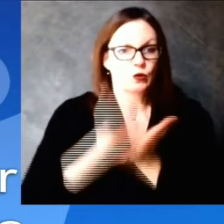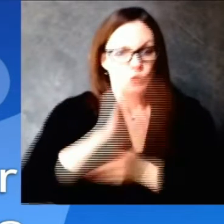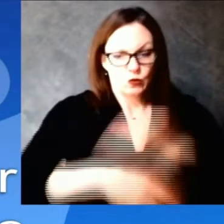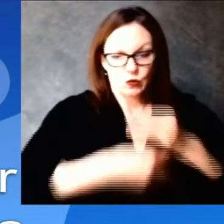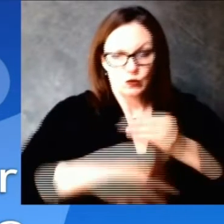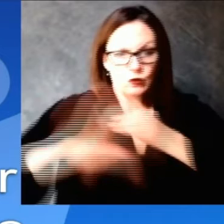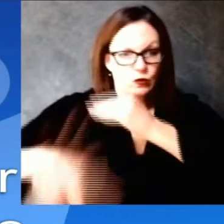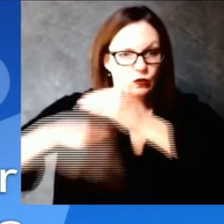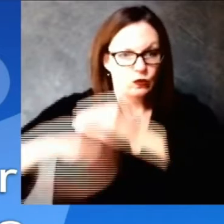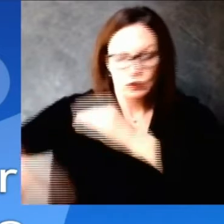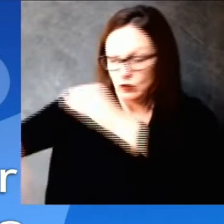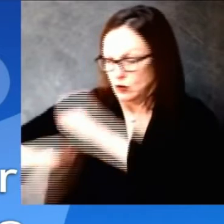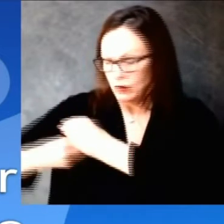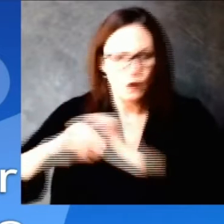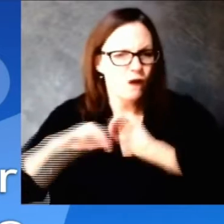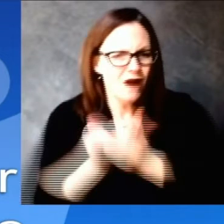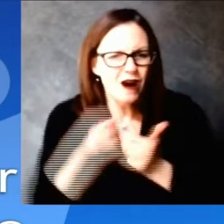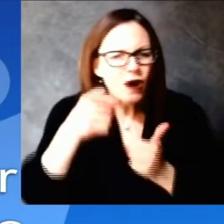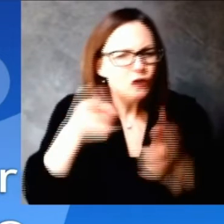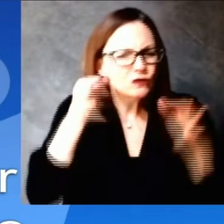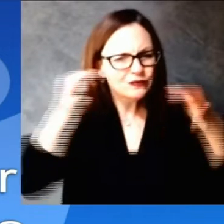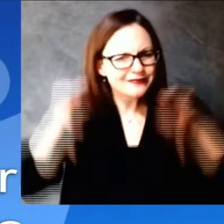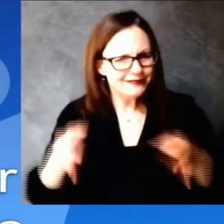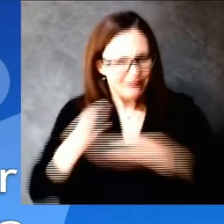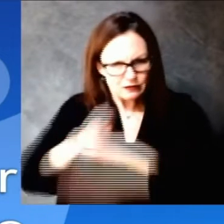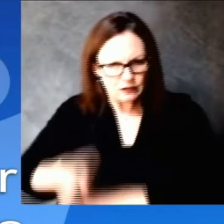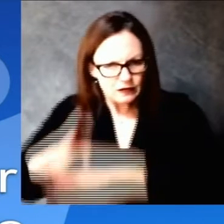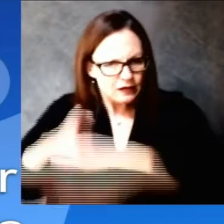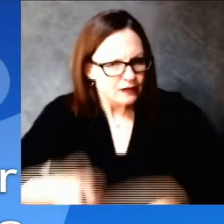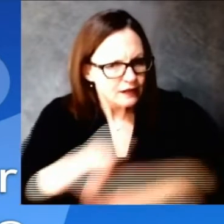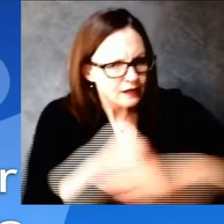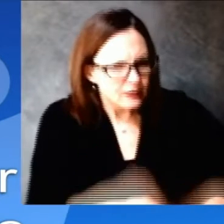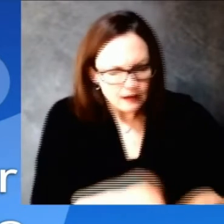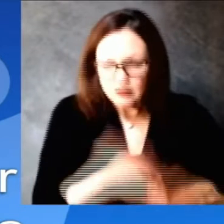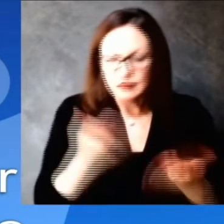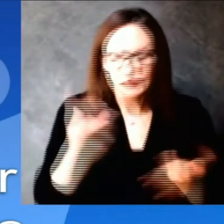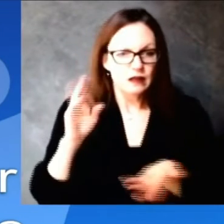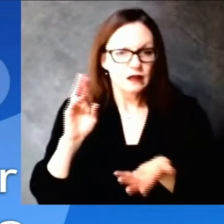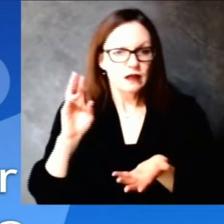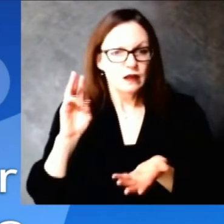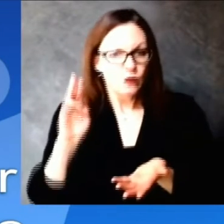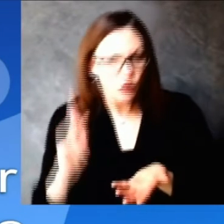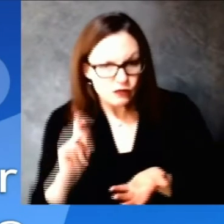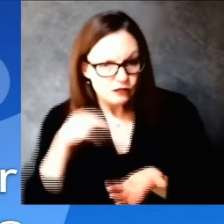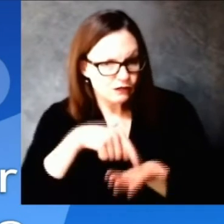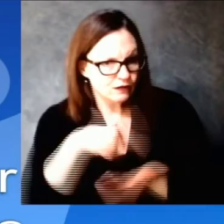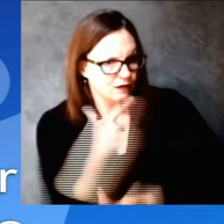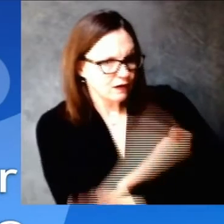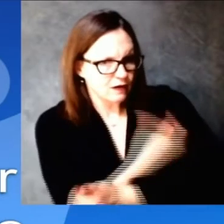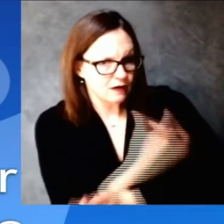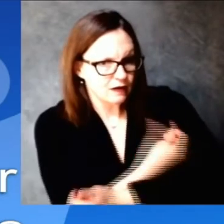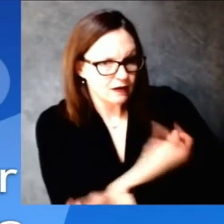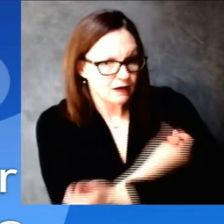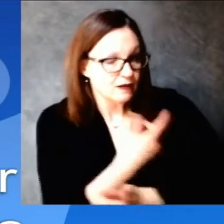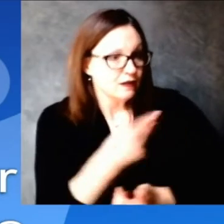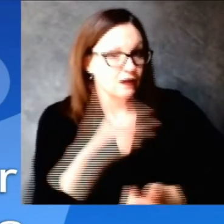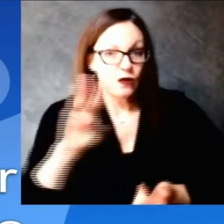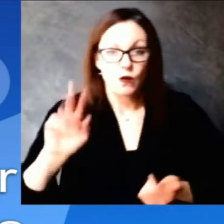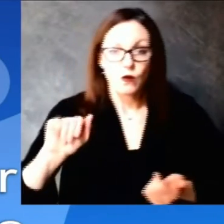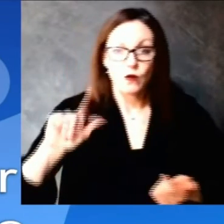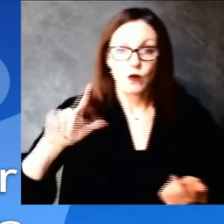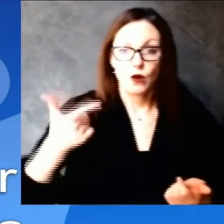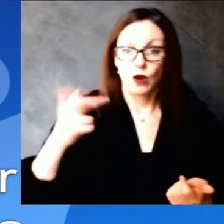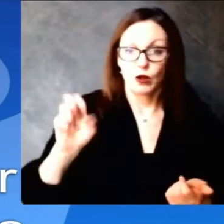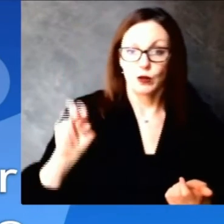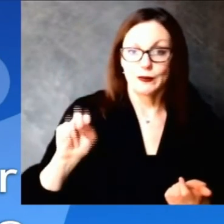this partnership with walgreens will get through all those populations a lot faster and speed up that timeline thanks so much well i'll turn